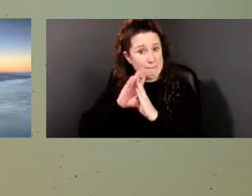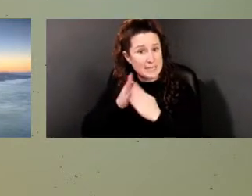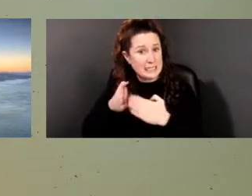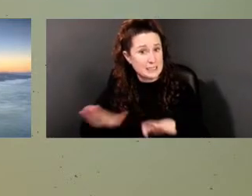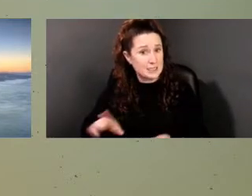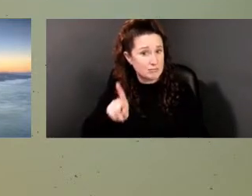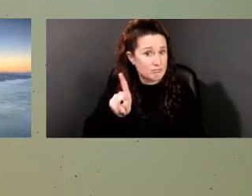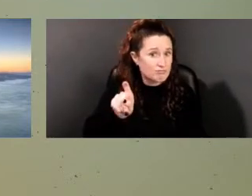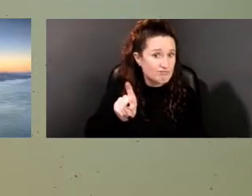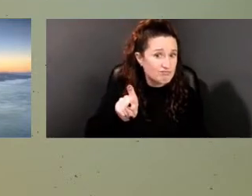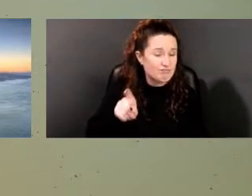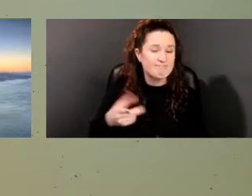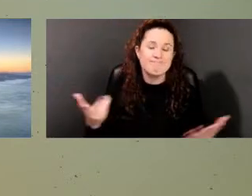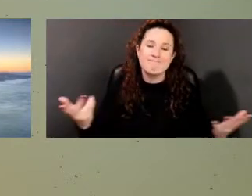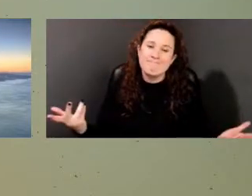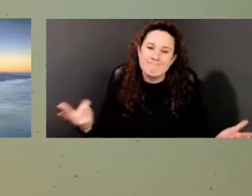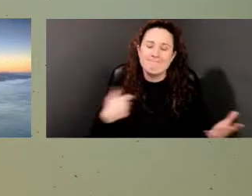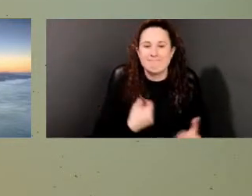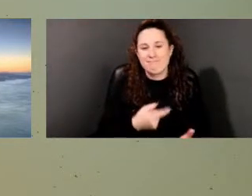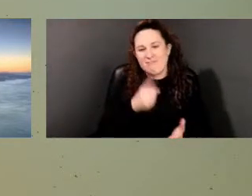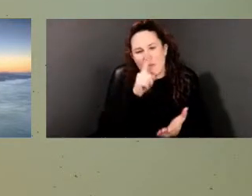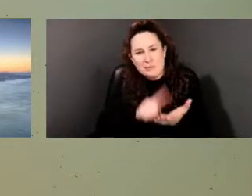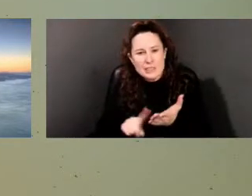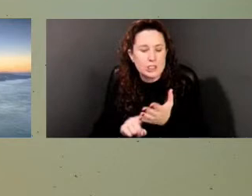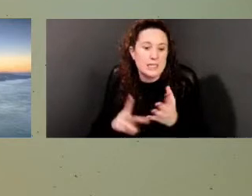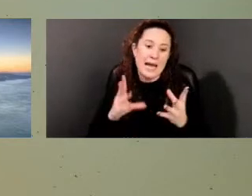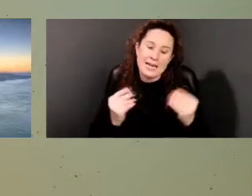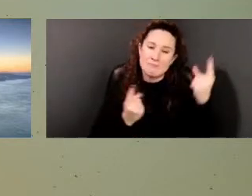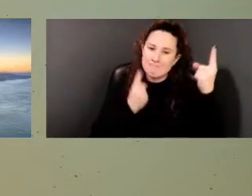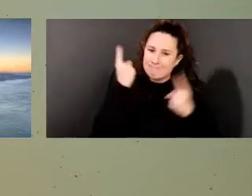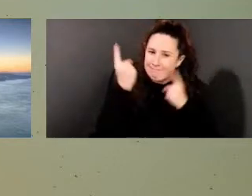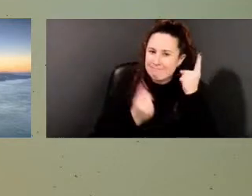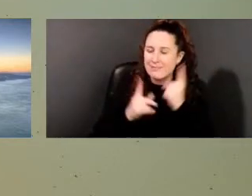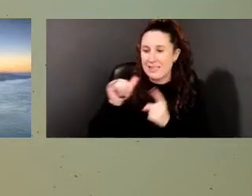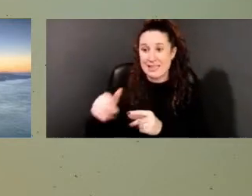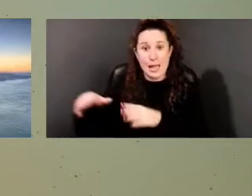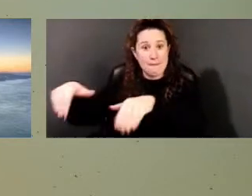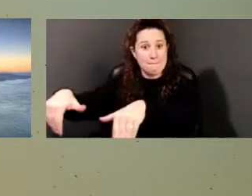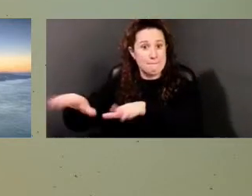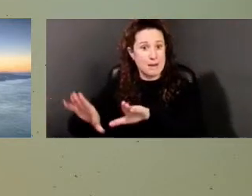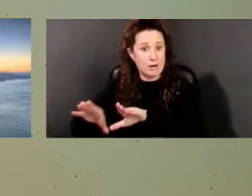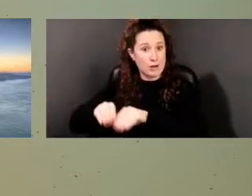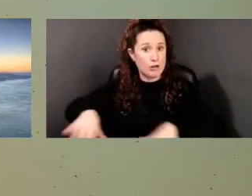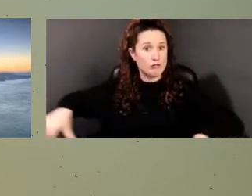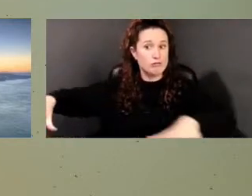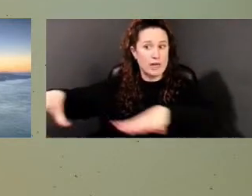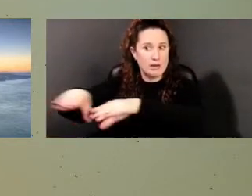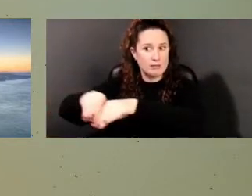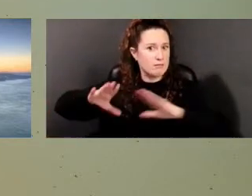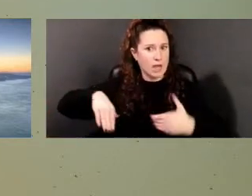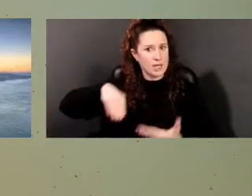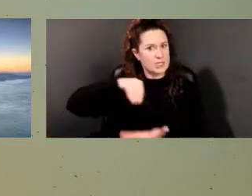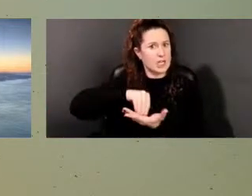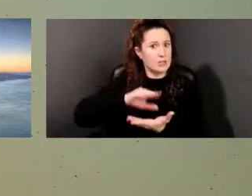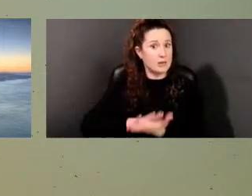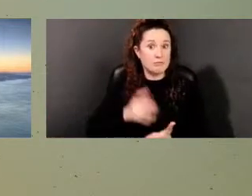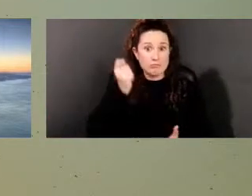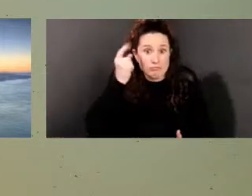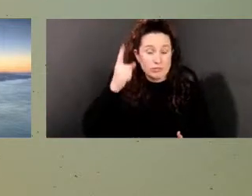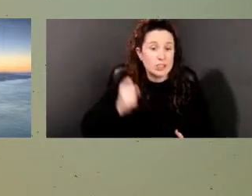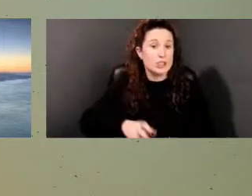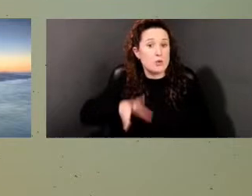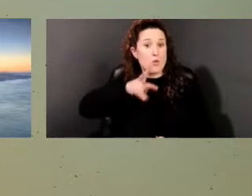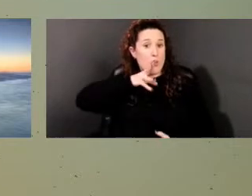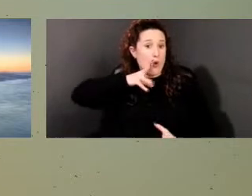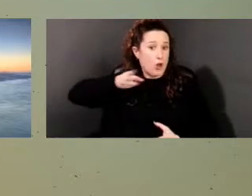too, that one of the reasons why the burying ground was not documented anywhere, it was just oral history, is that